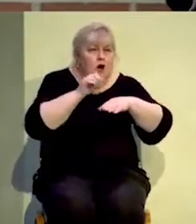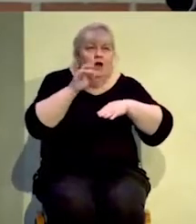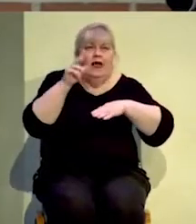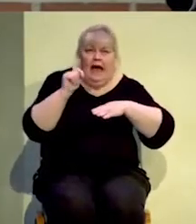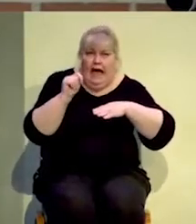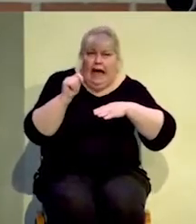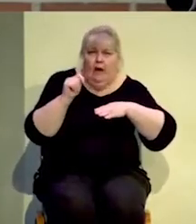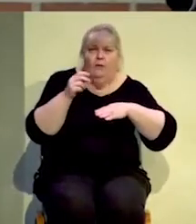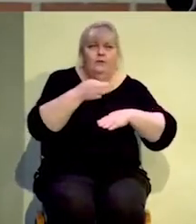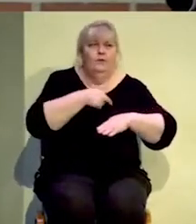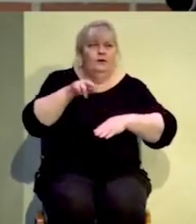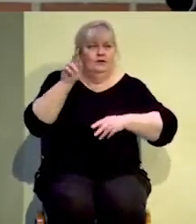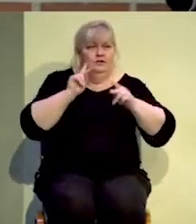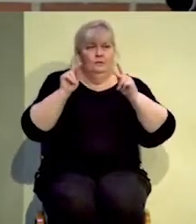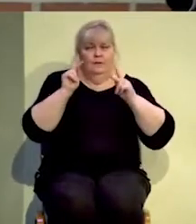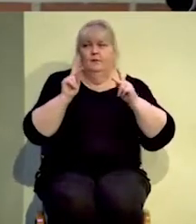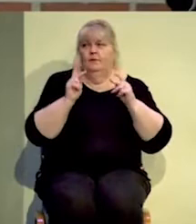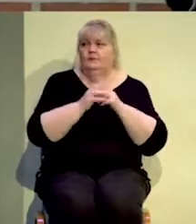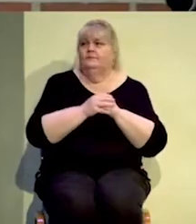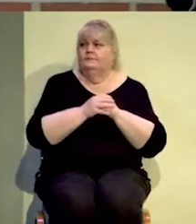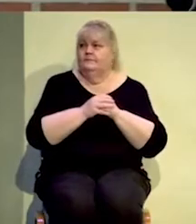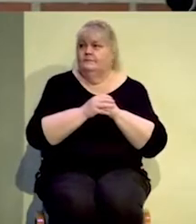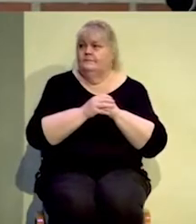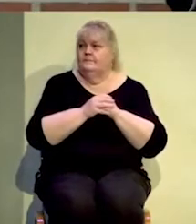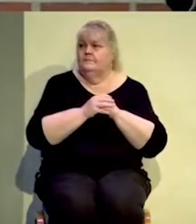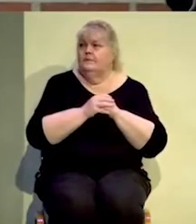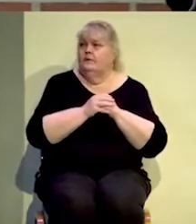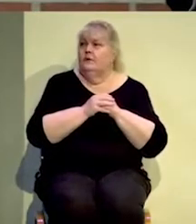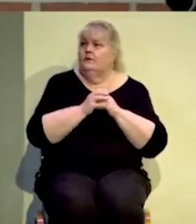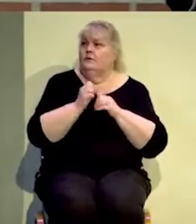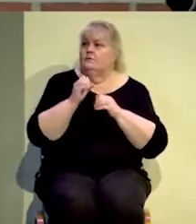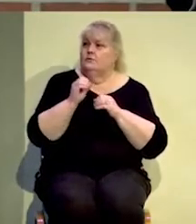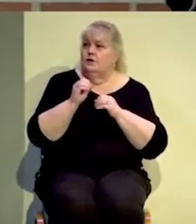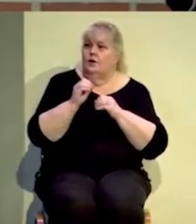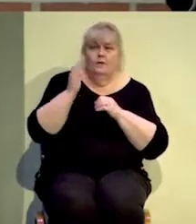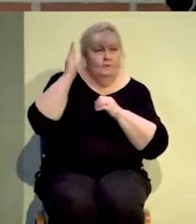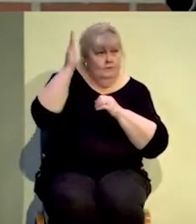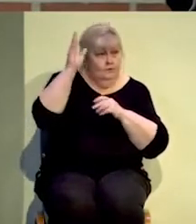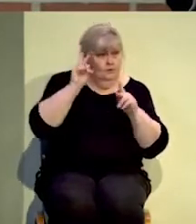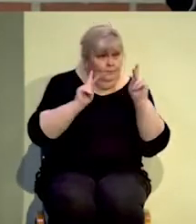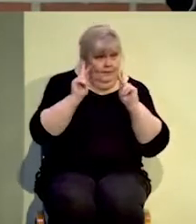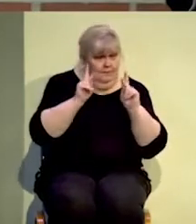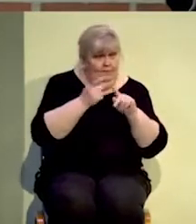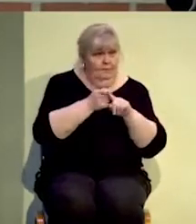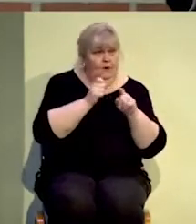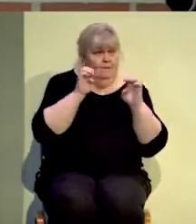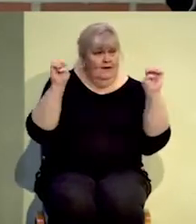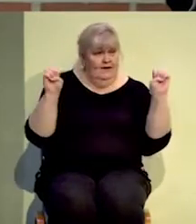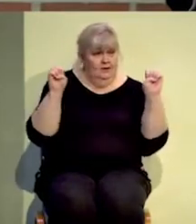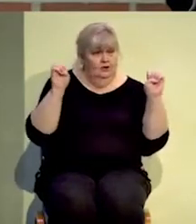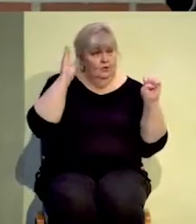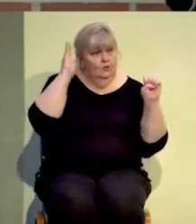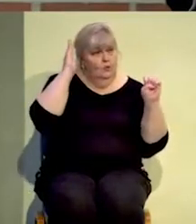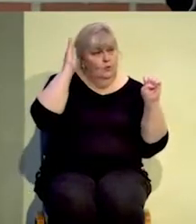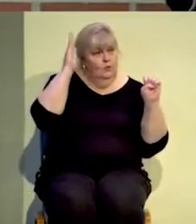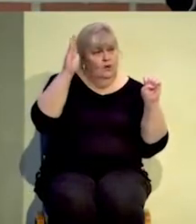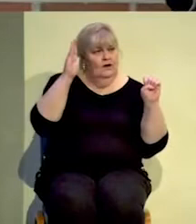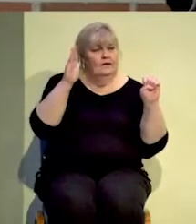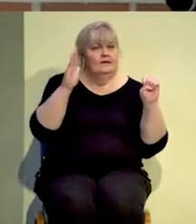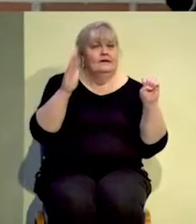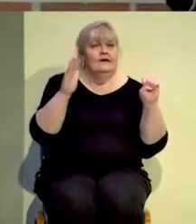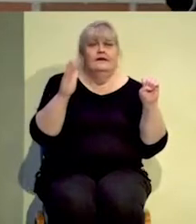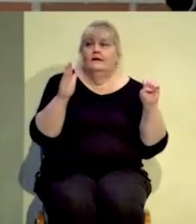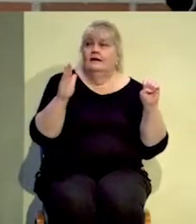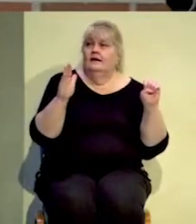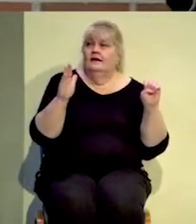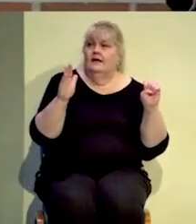of religion in the first century. So these future characters of Easter would live up to that brood of vipers